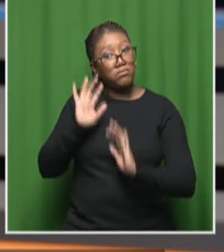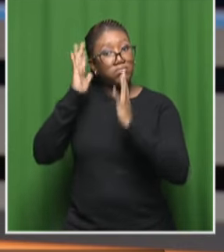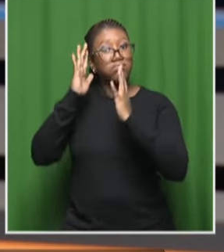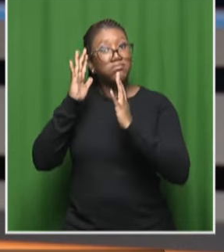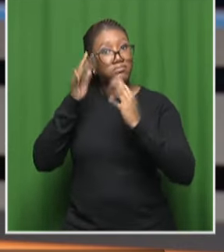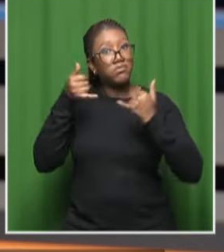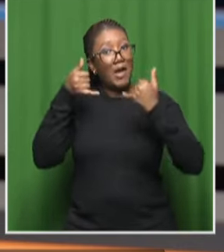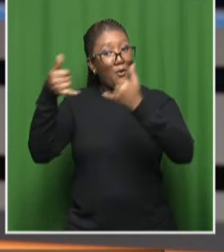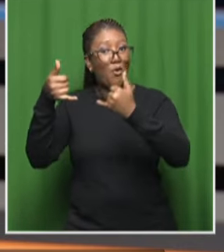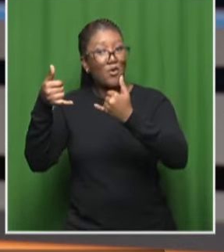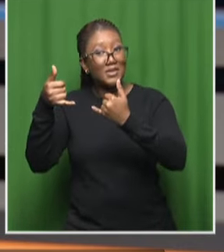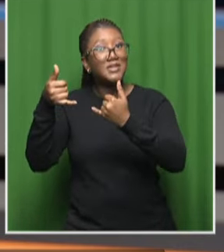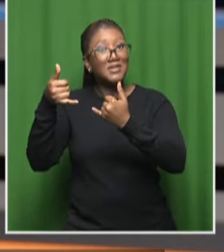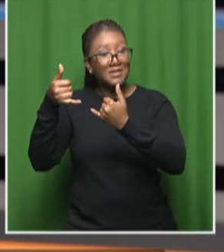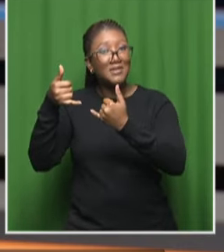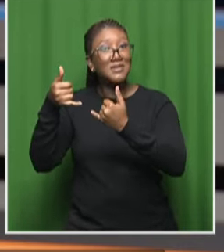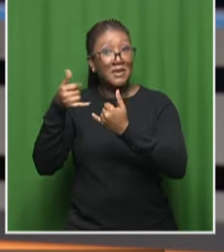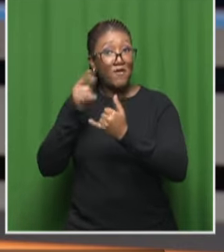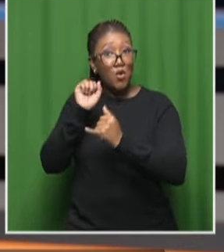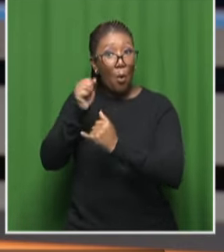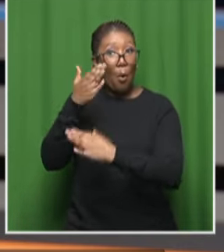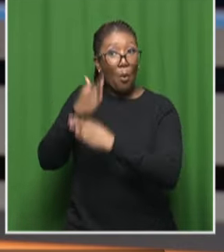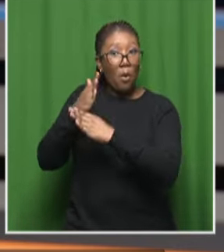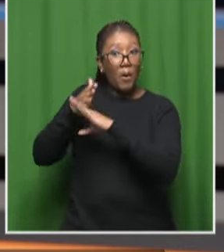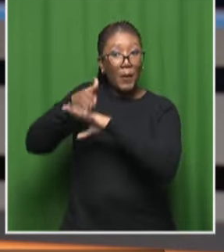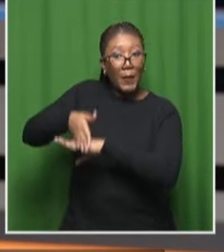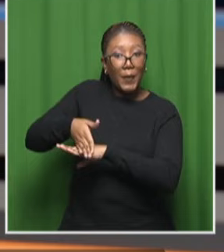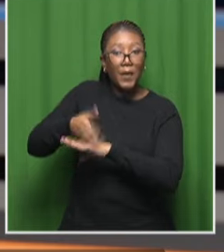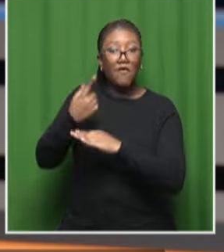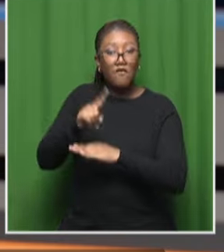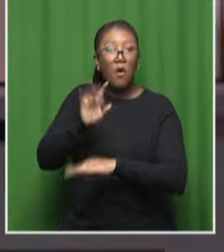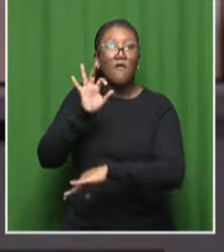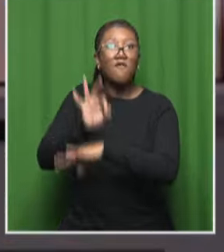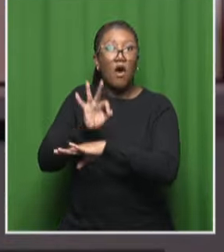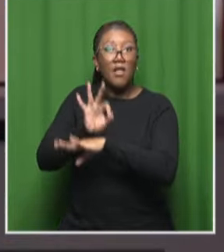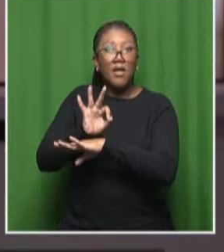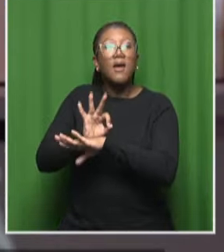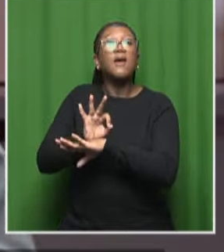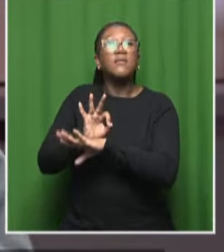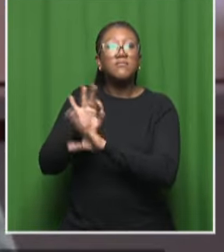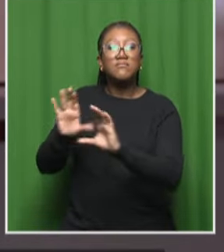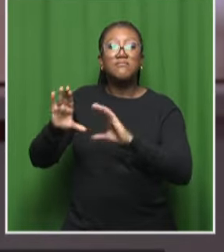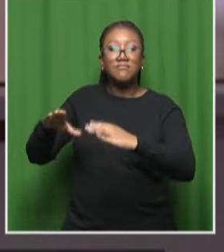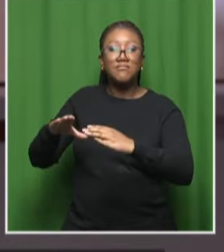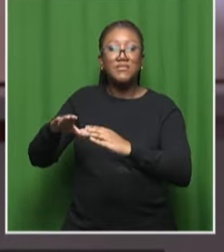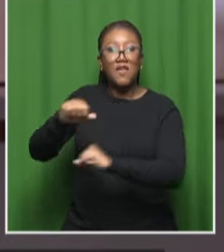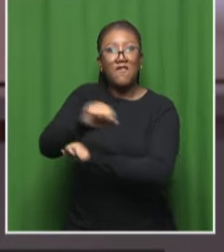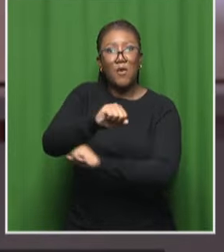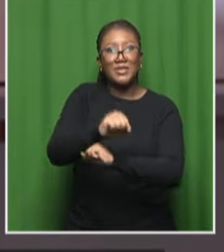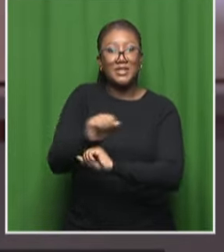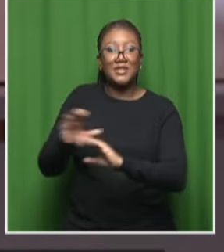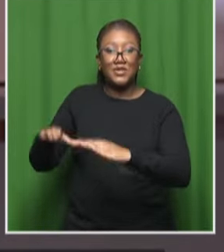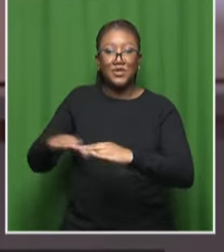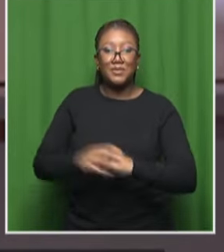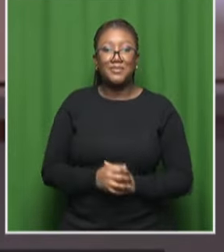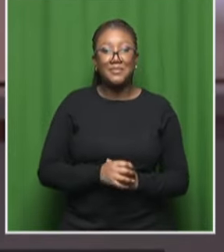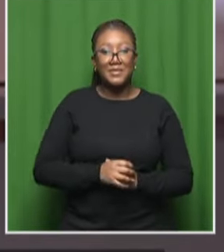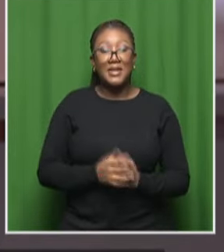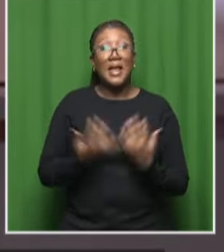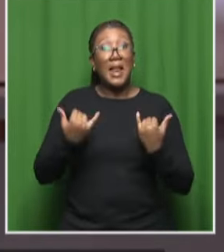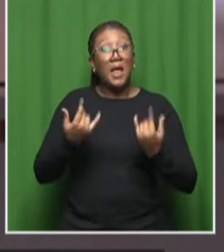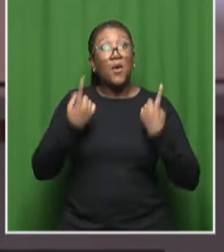awarded for the work that you've done and in contribution to the fatherhood foundation yes so you know we don't often do these for awards so